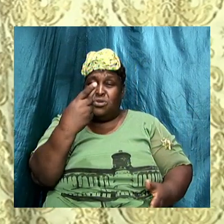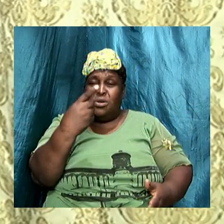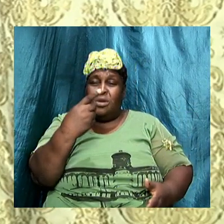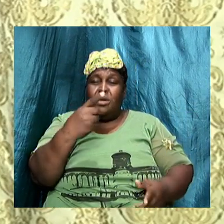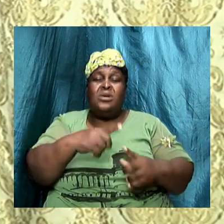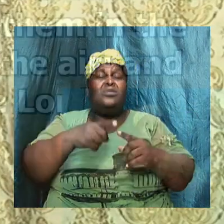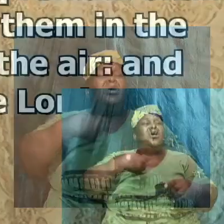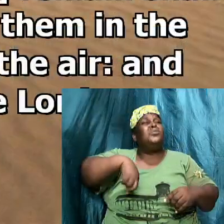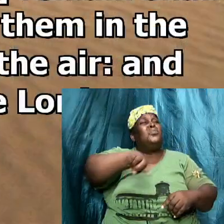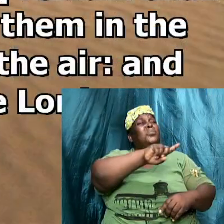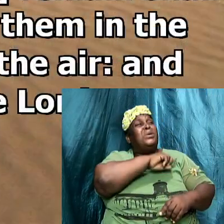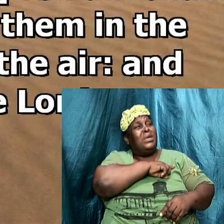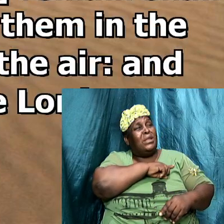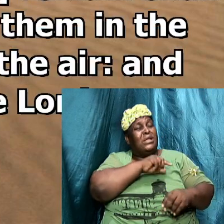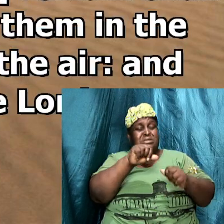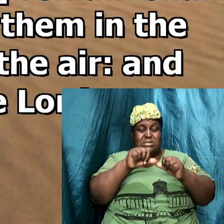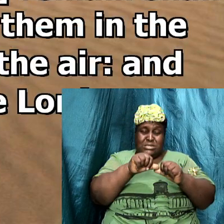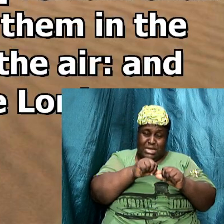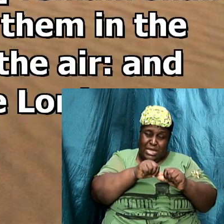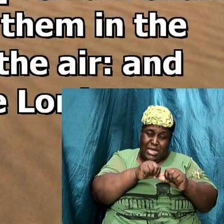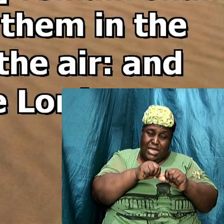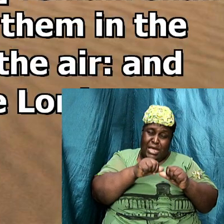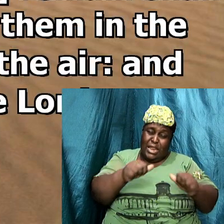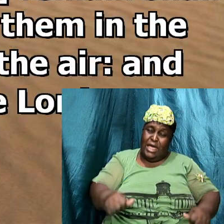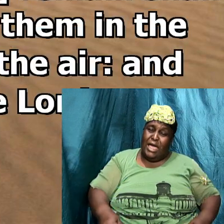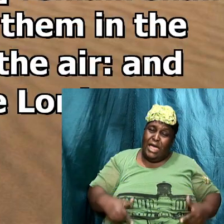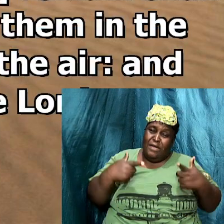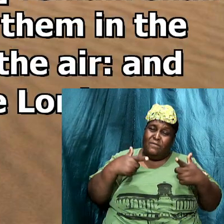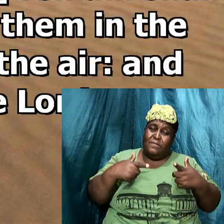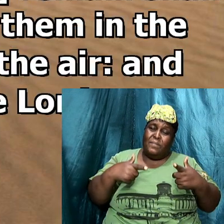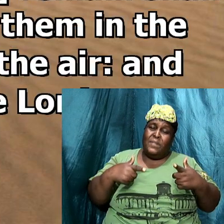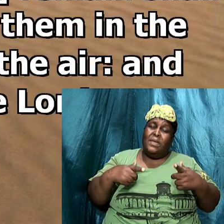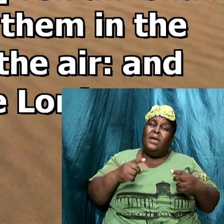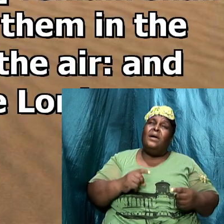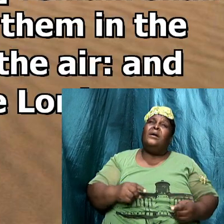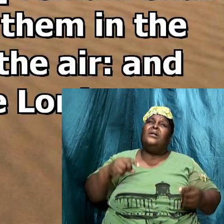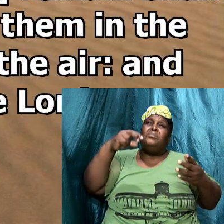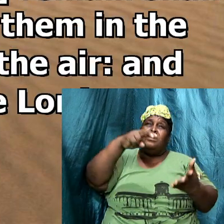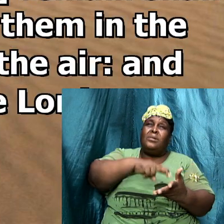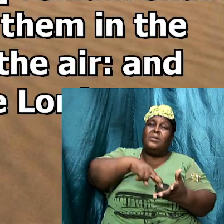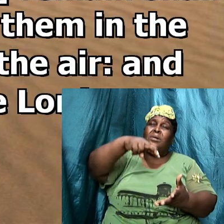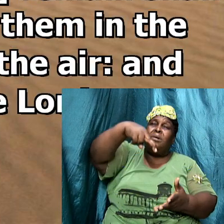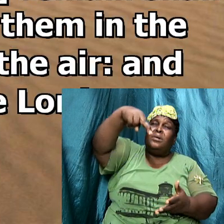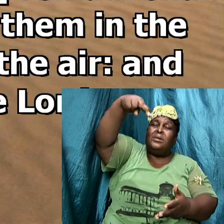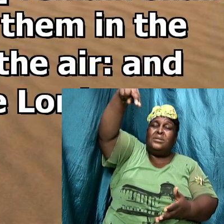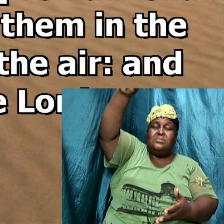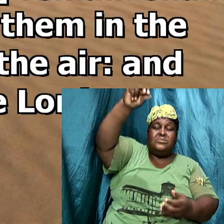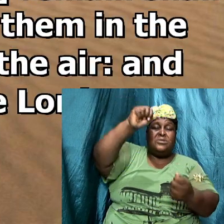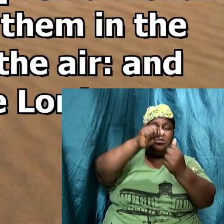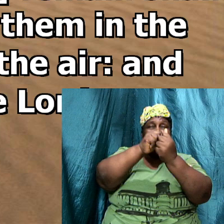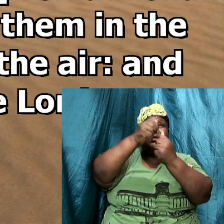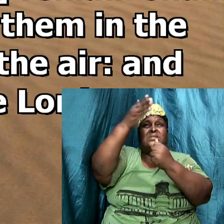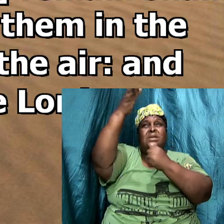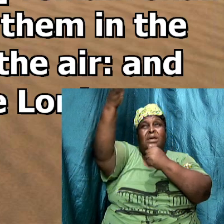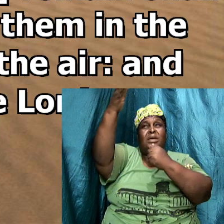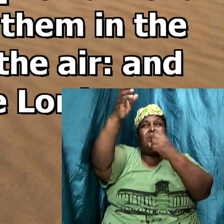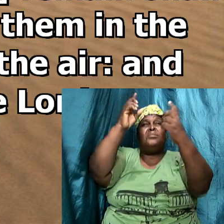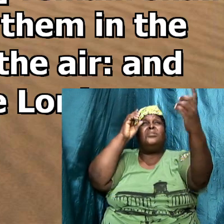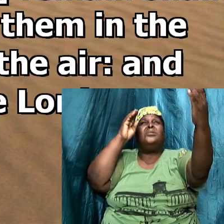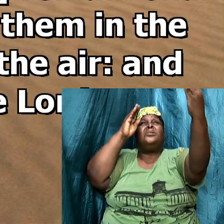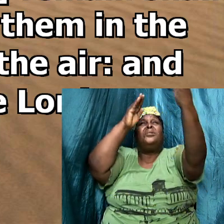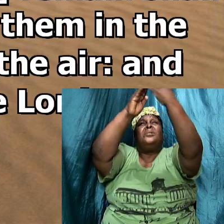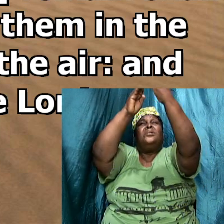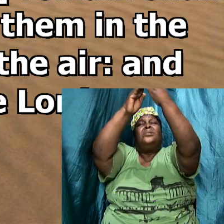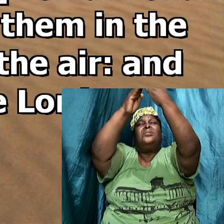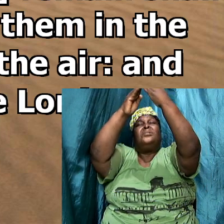alive and remain shall be caught up together with them in the clothes to meet the Lord